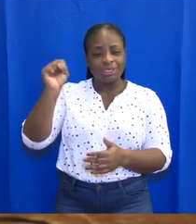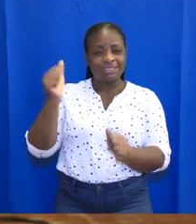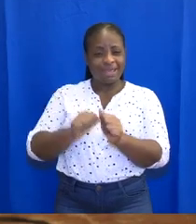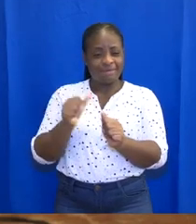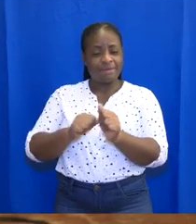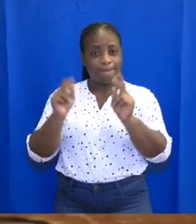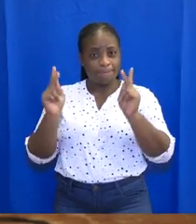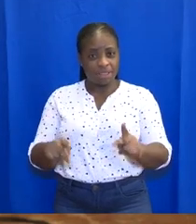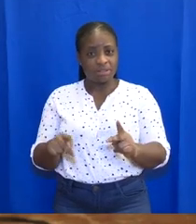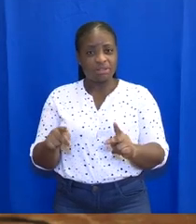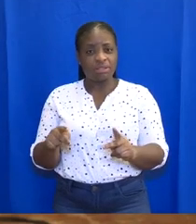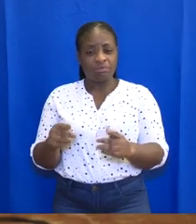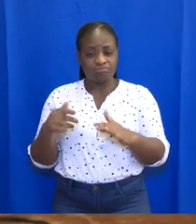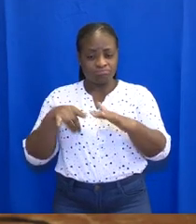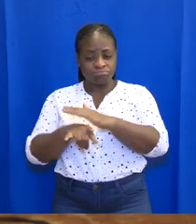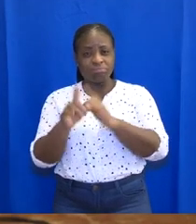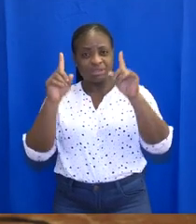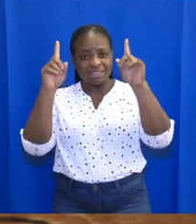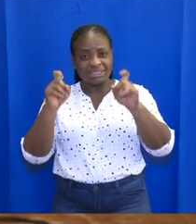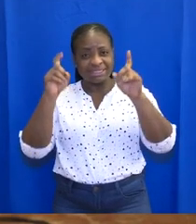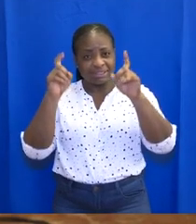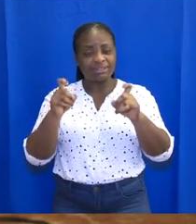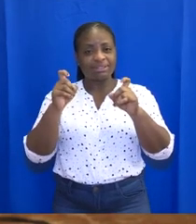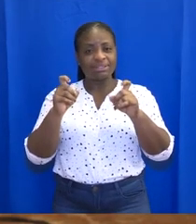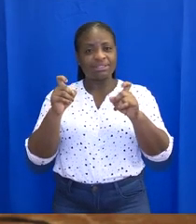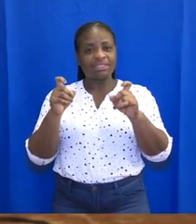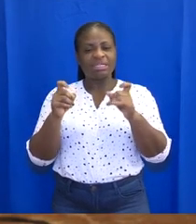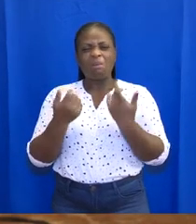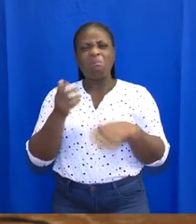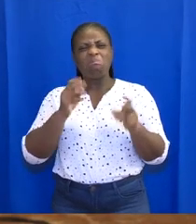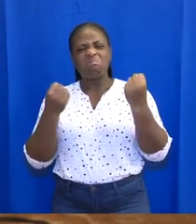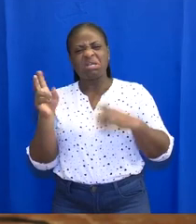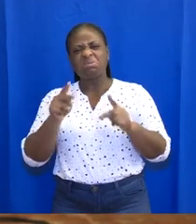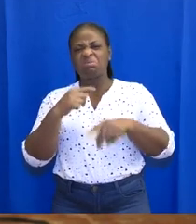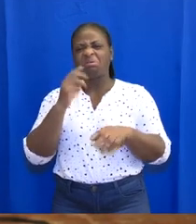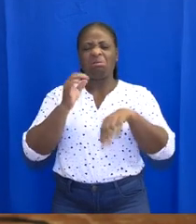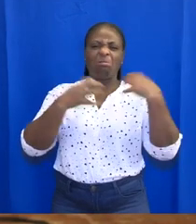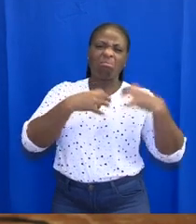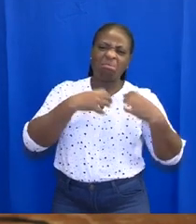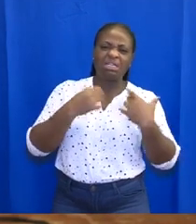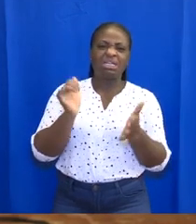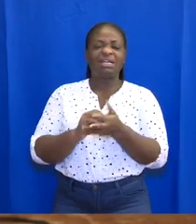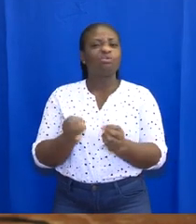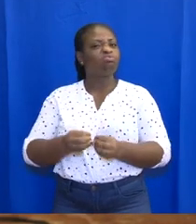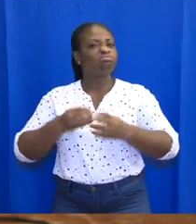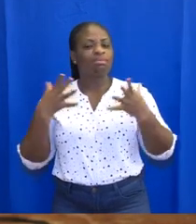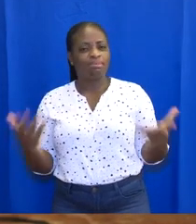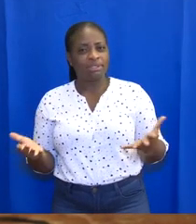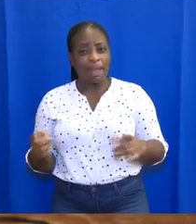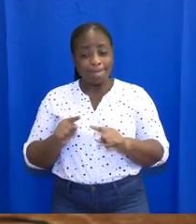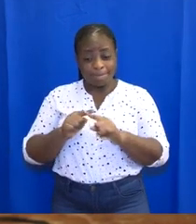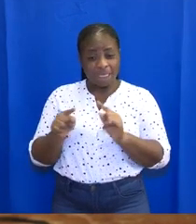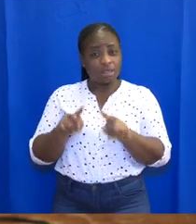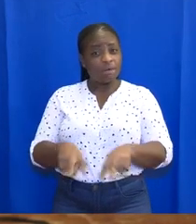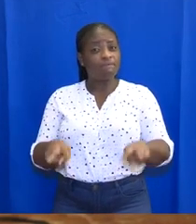for the mandatory airport COVID tests has been criticized in certain quarters, the value of the